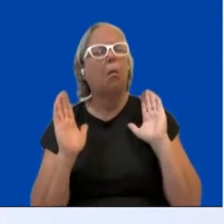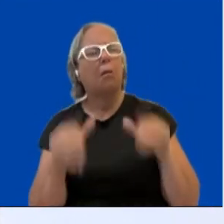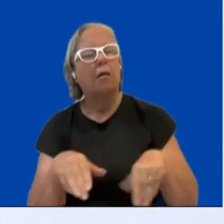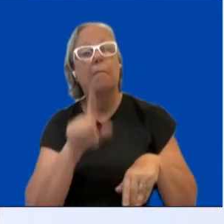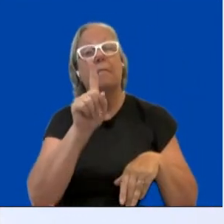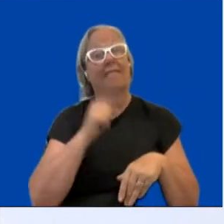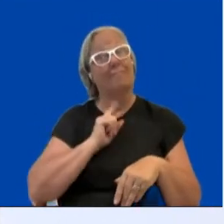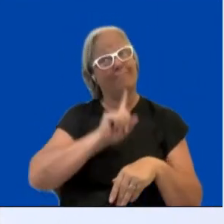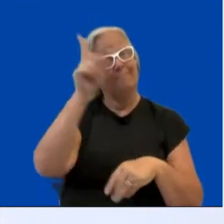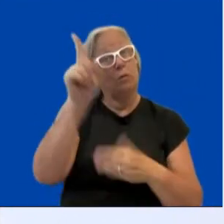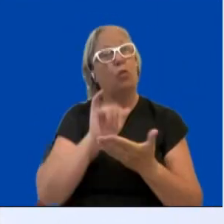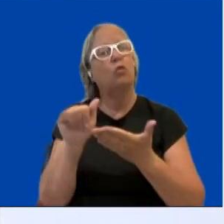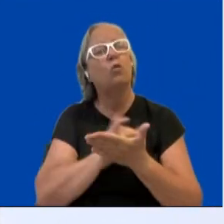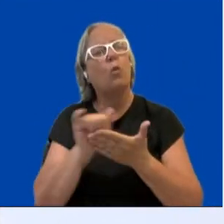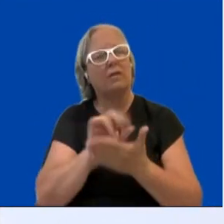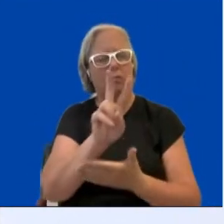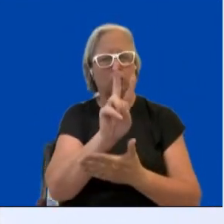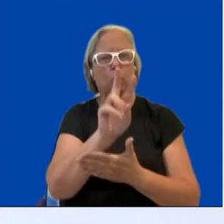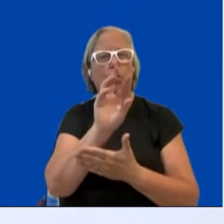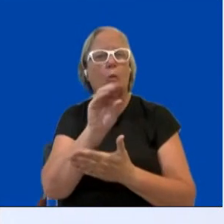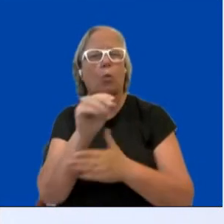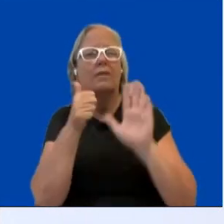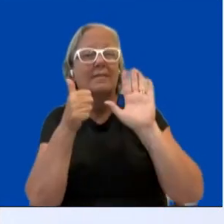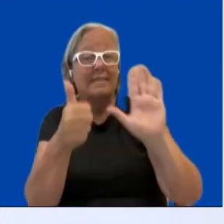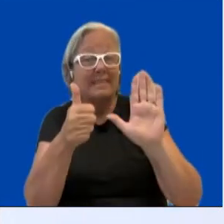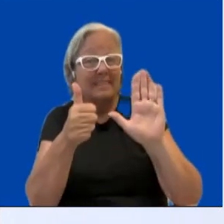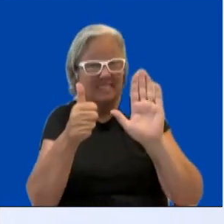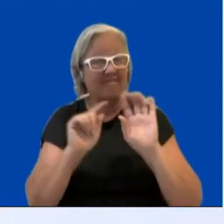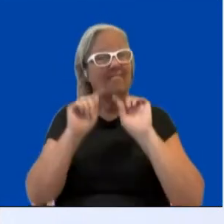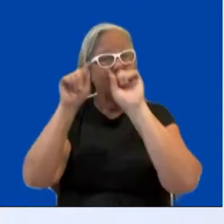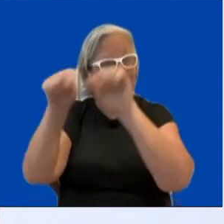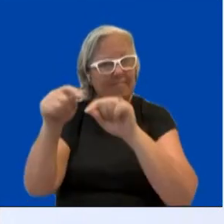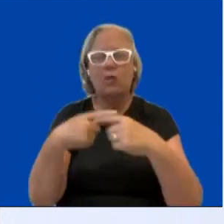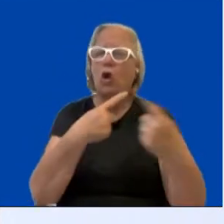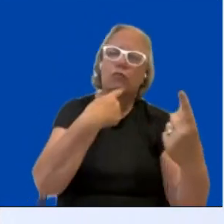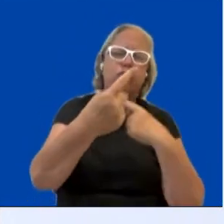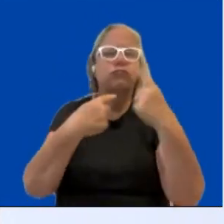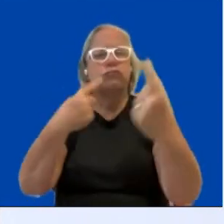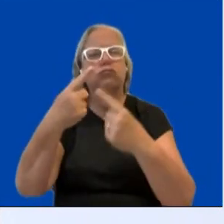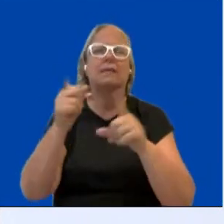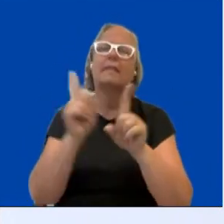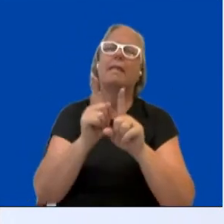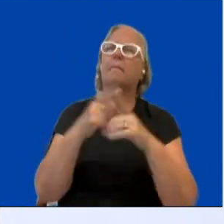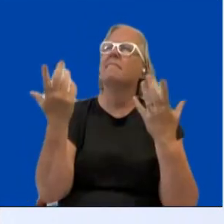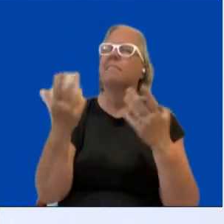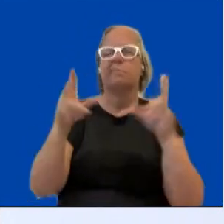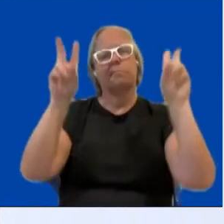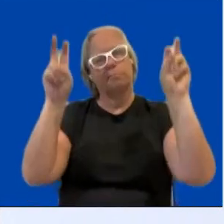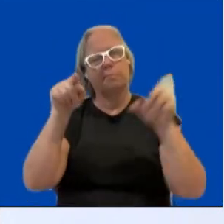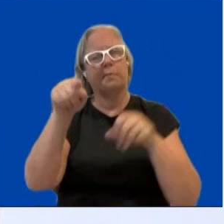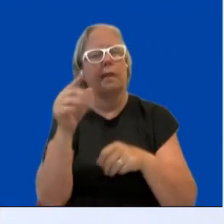for negotiations in the Commission on the Status of Women. And we were talking about participation of women in society